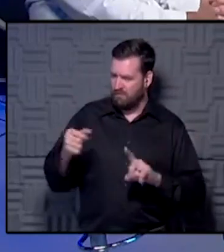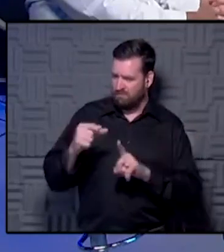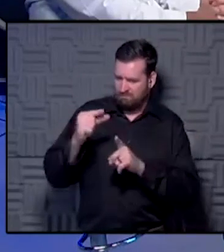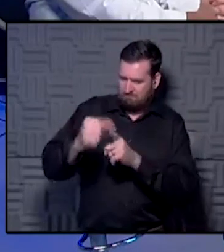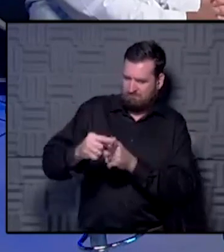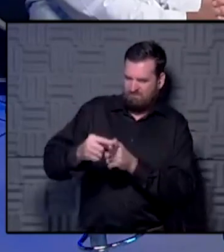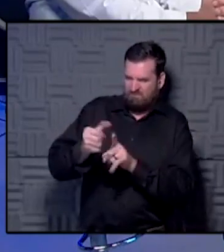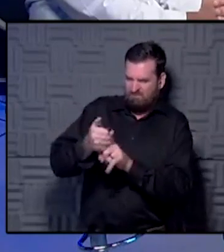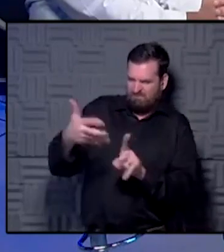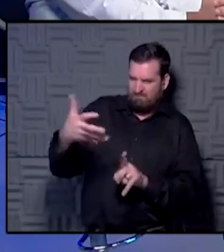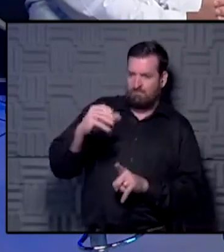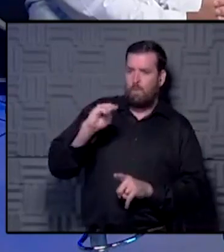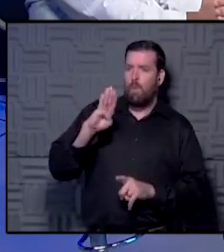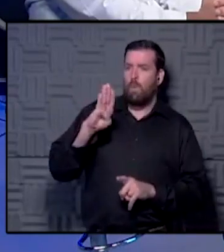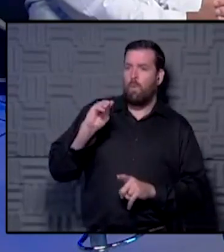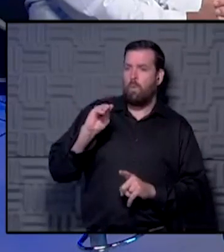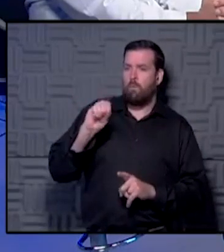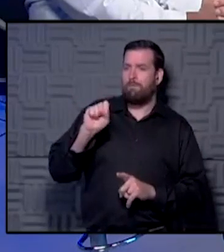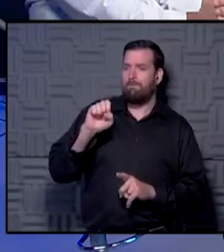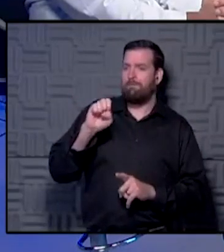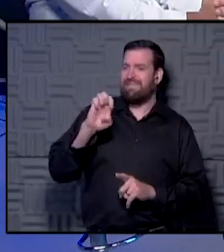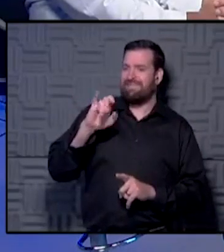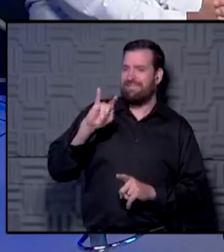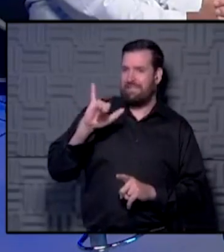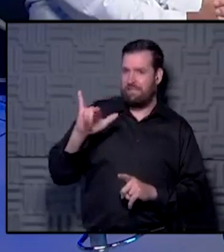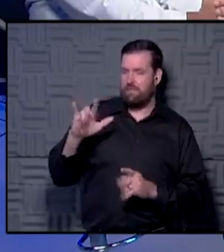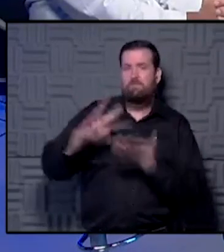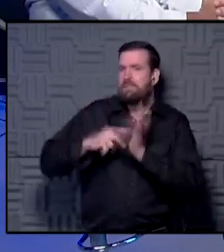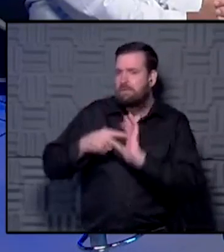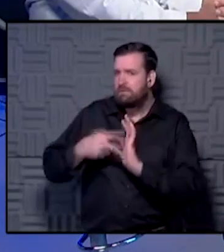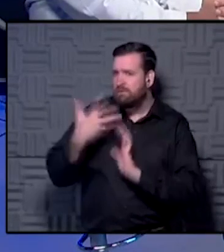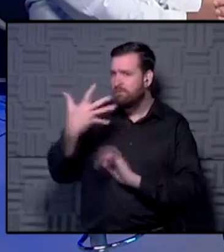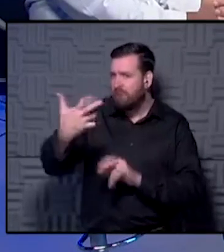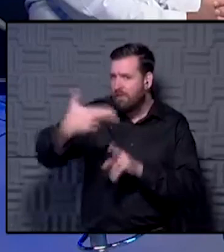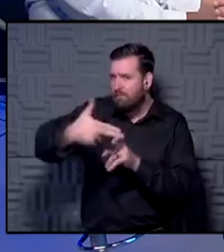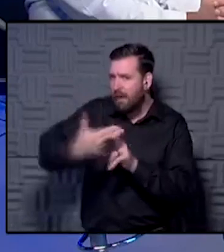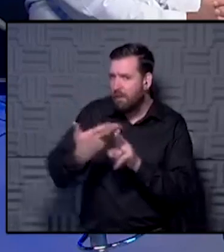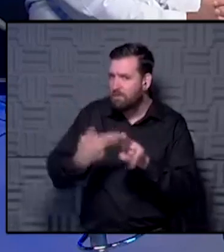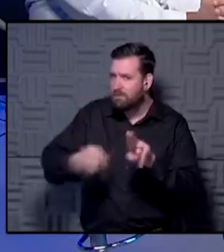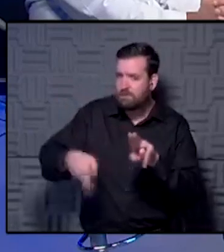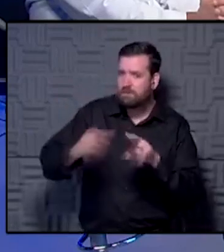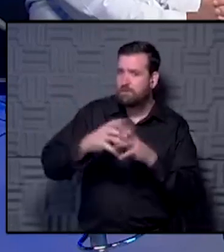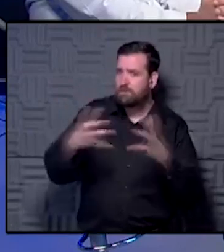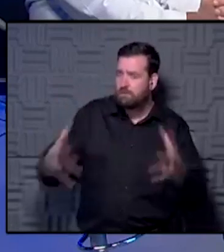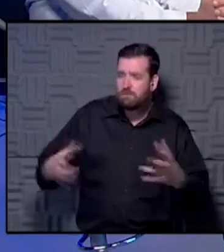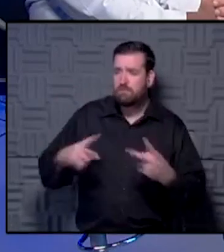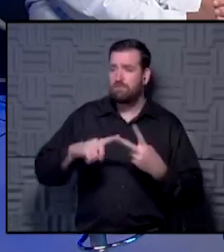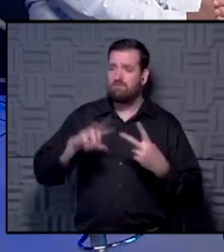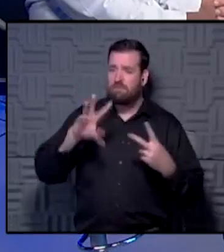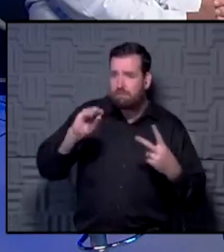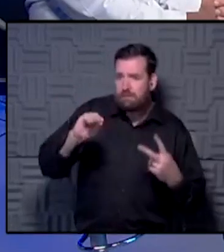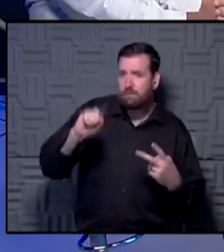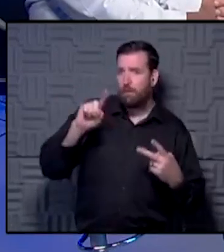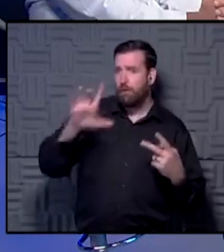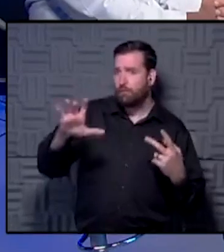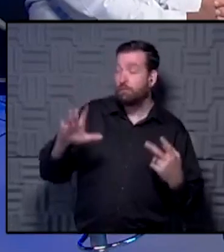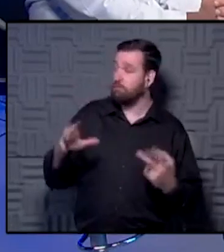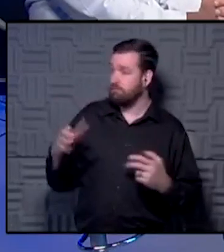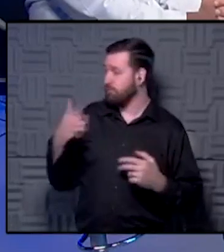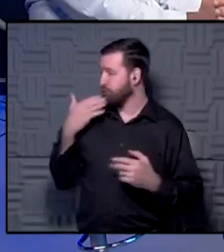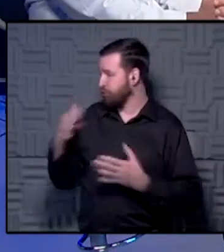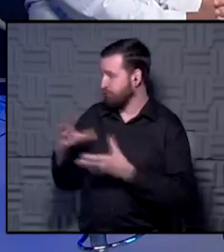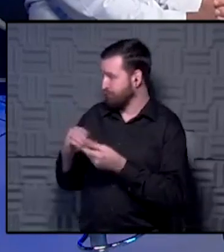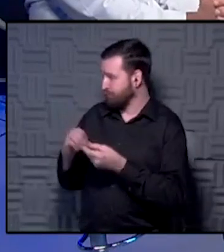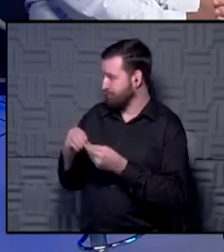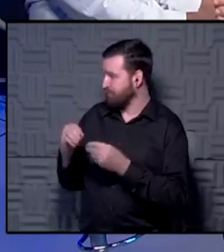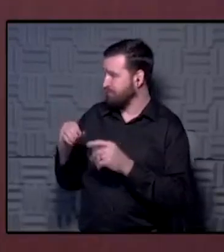obesity in terms of both diseases? What is that? Five pounds overweight, or 50, or 100? question. I bet there's some good stuff